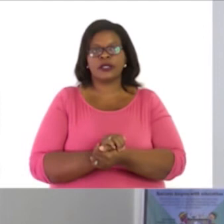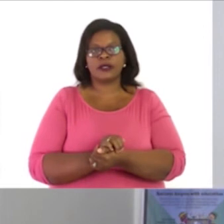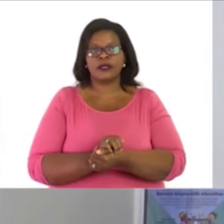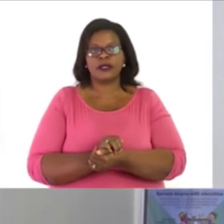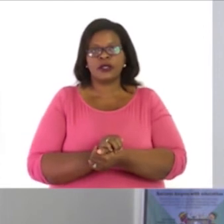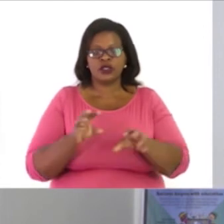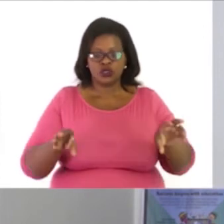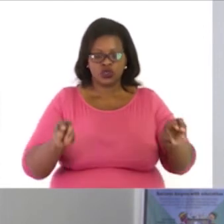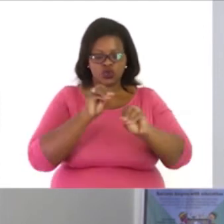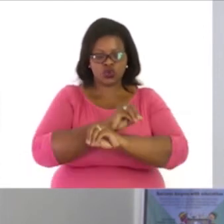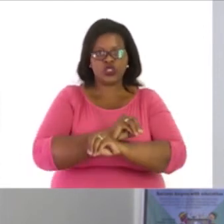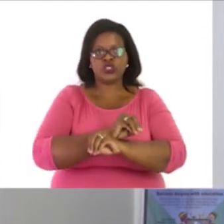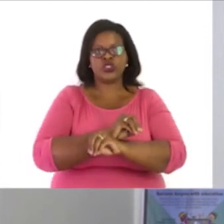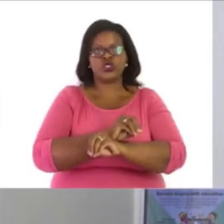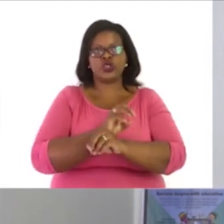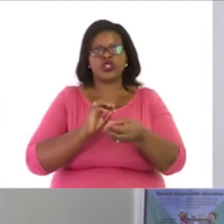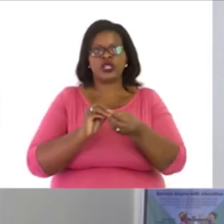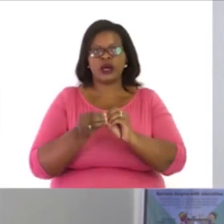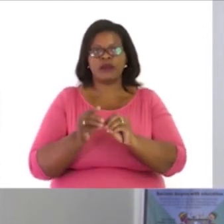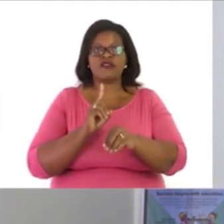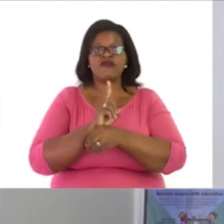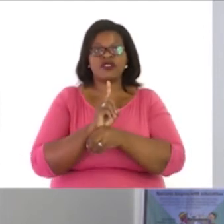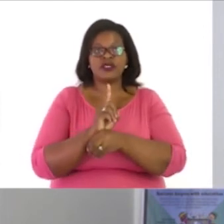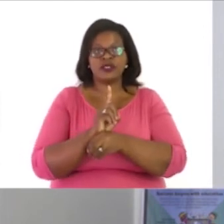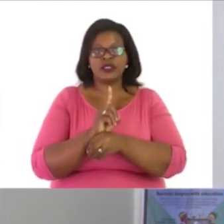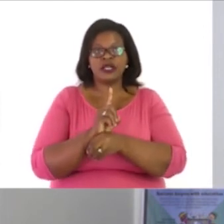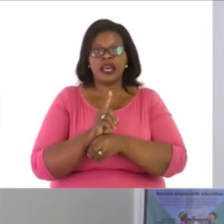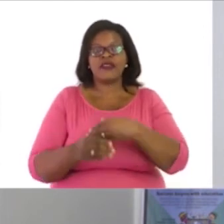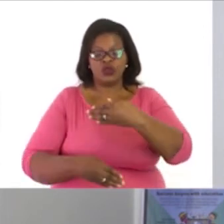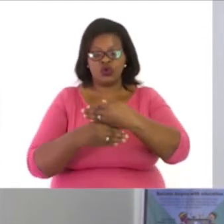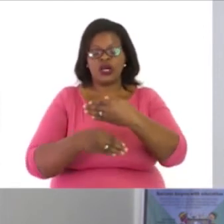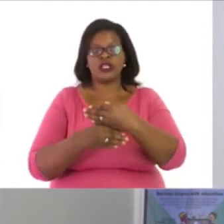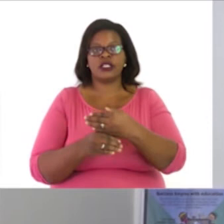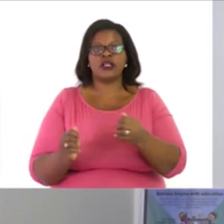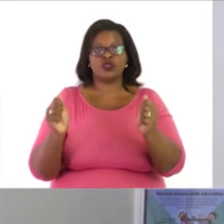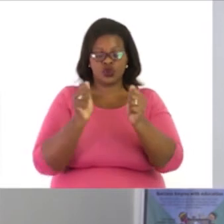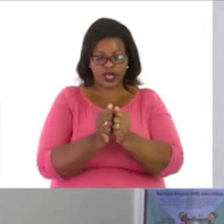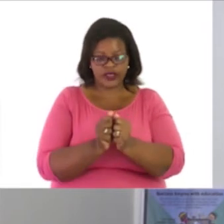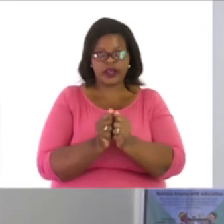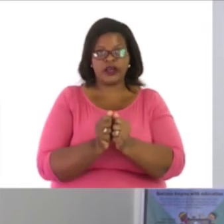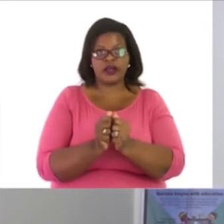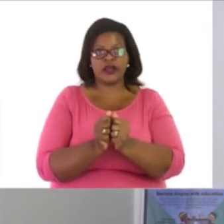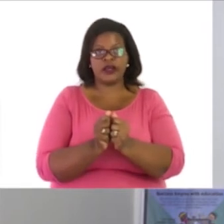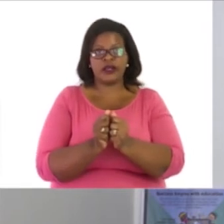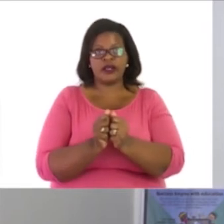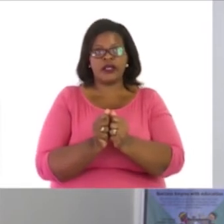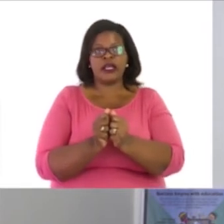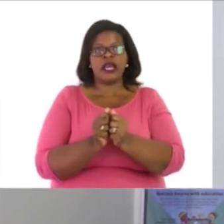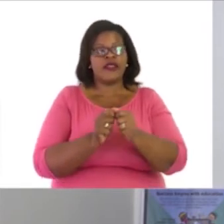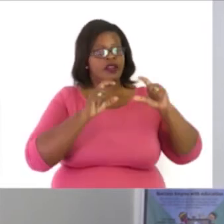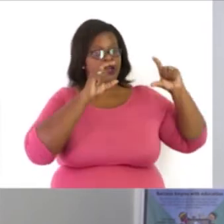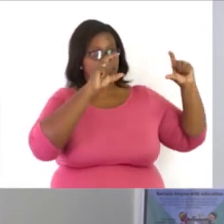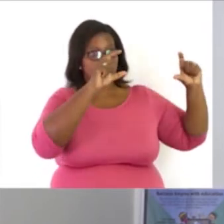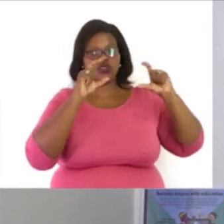the order of the numbers. And then, we add it together. And then, in associative property,